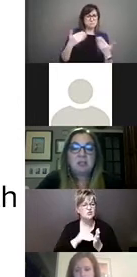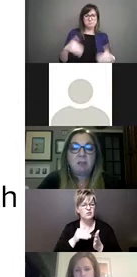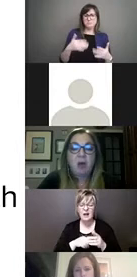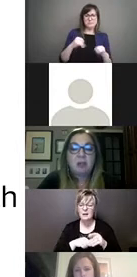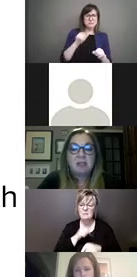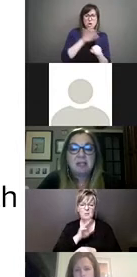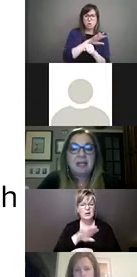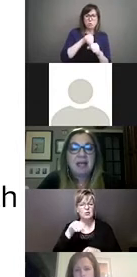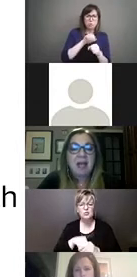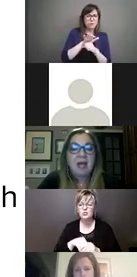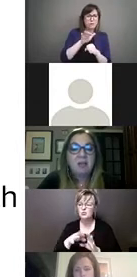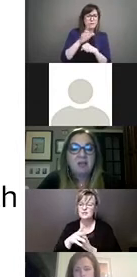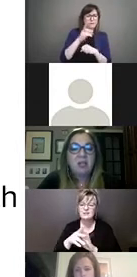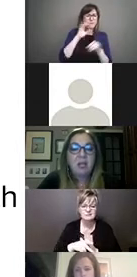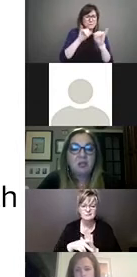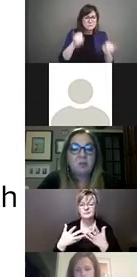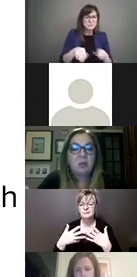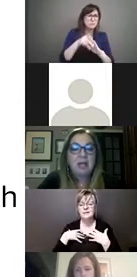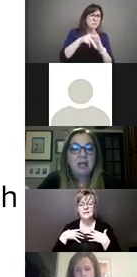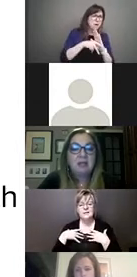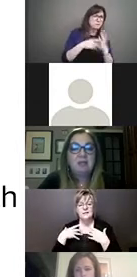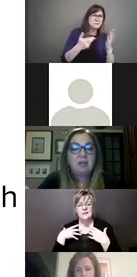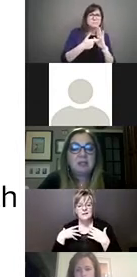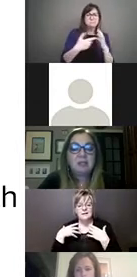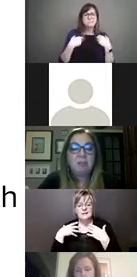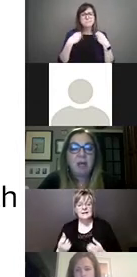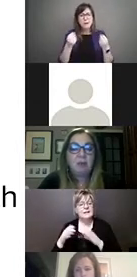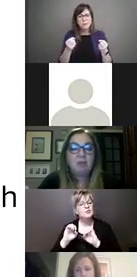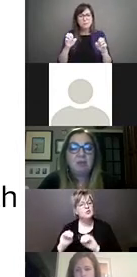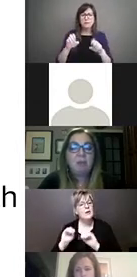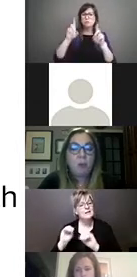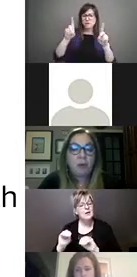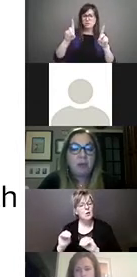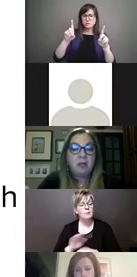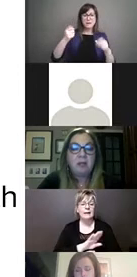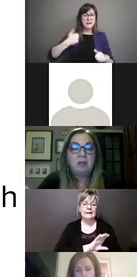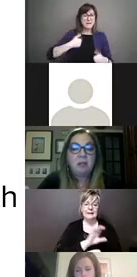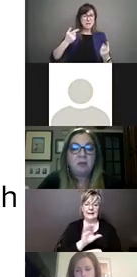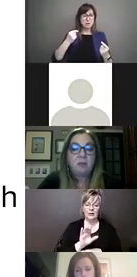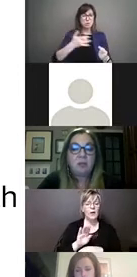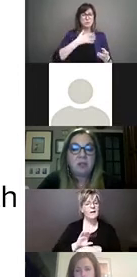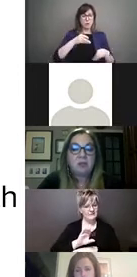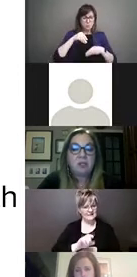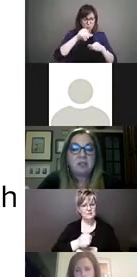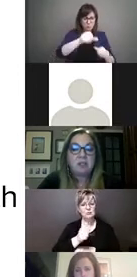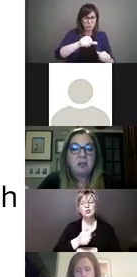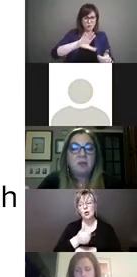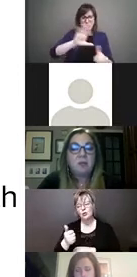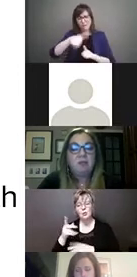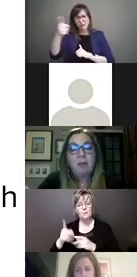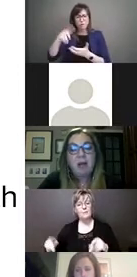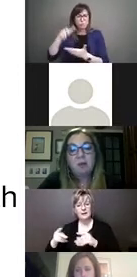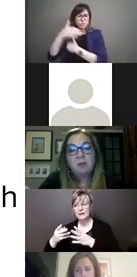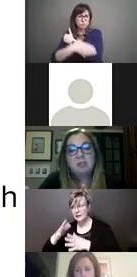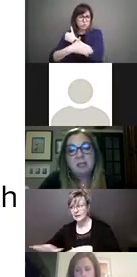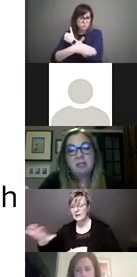systems and policies like health and education, where Canada invests comparatively more than in other rich countries. We